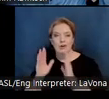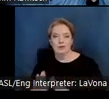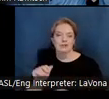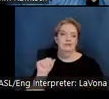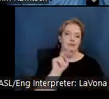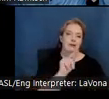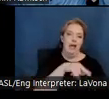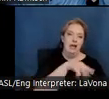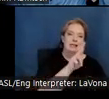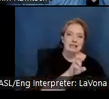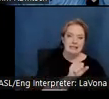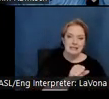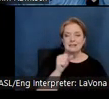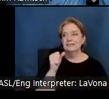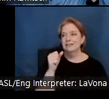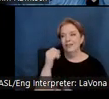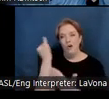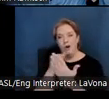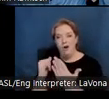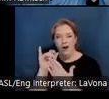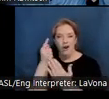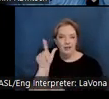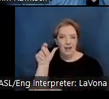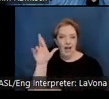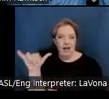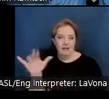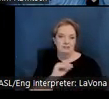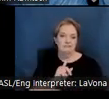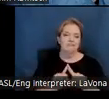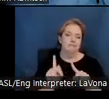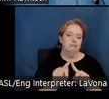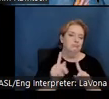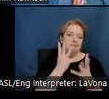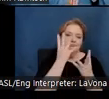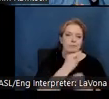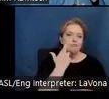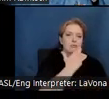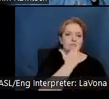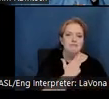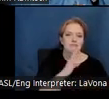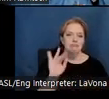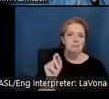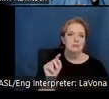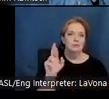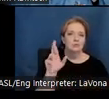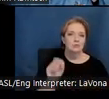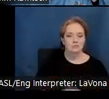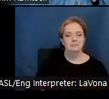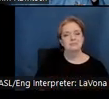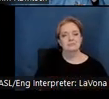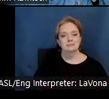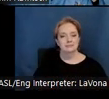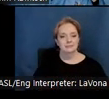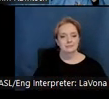gallery, and charming bistros. Just under two hours from Riverside,